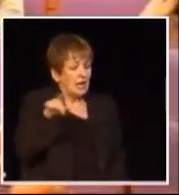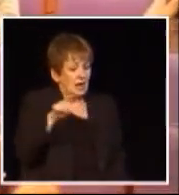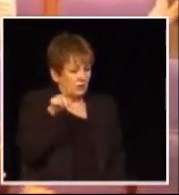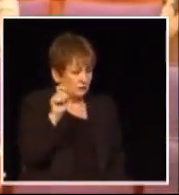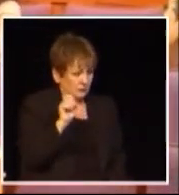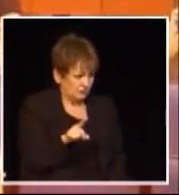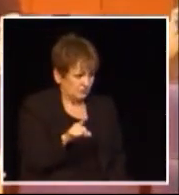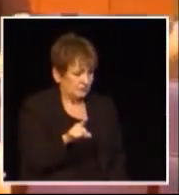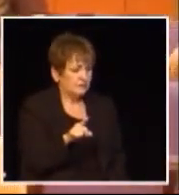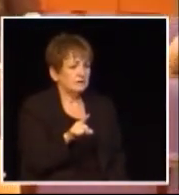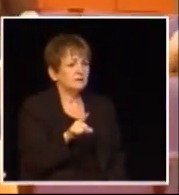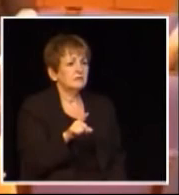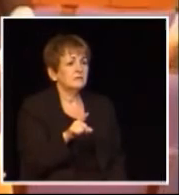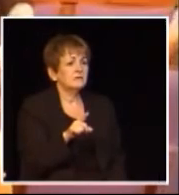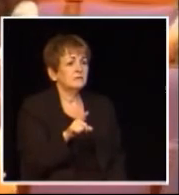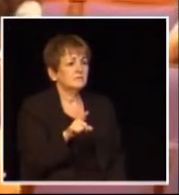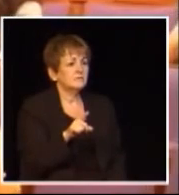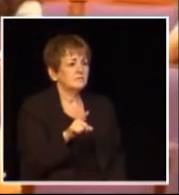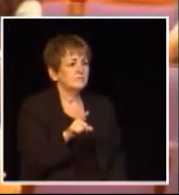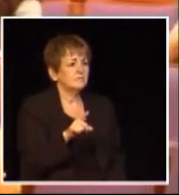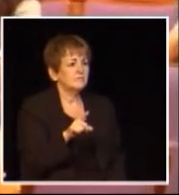my question is